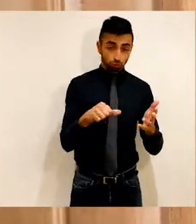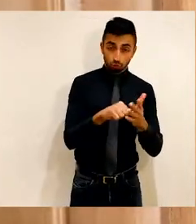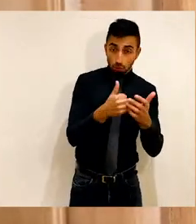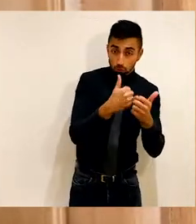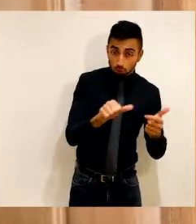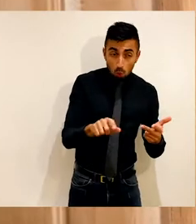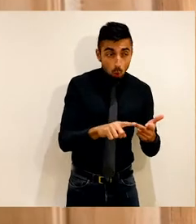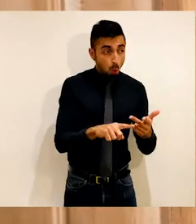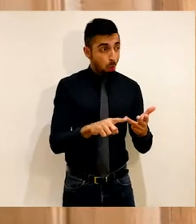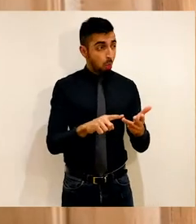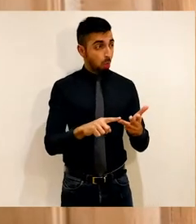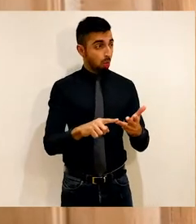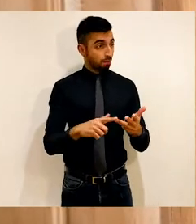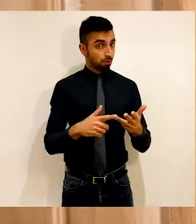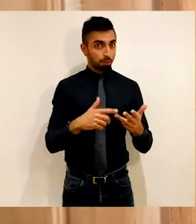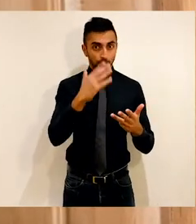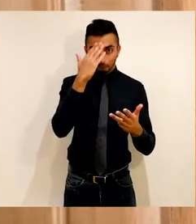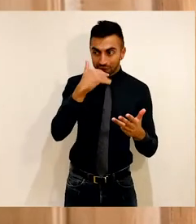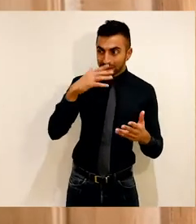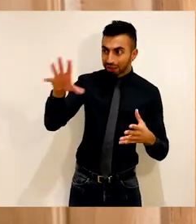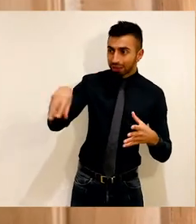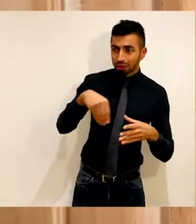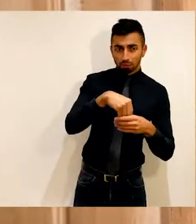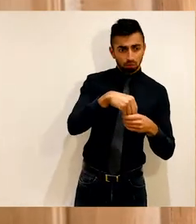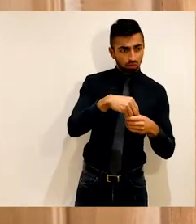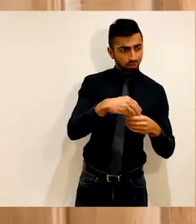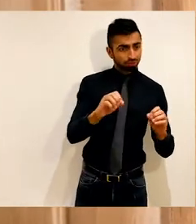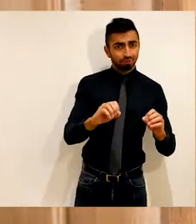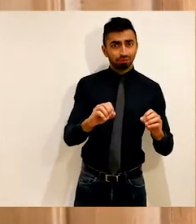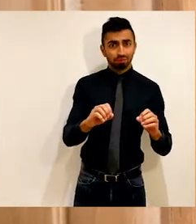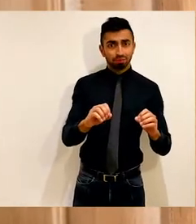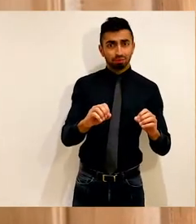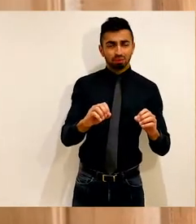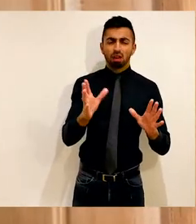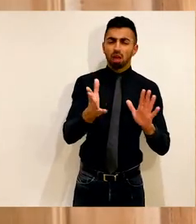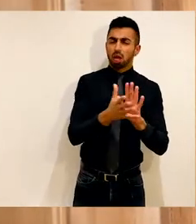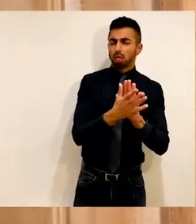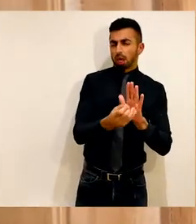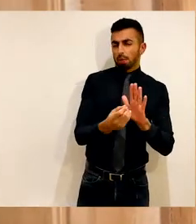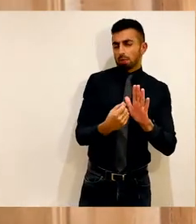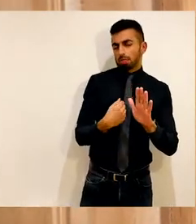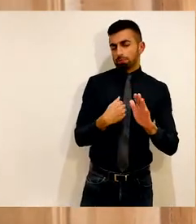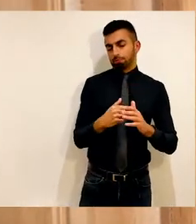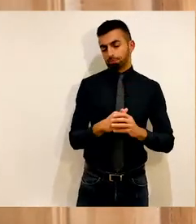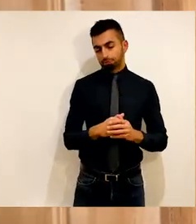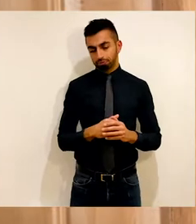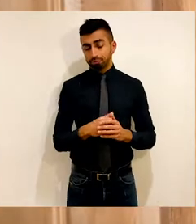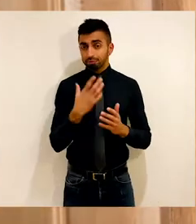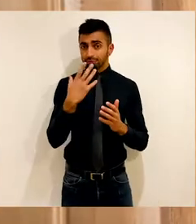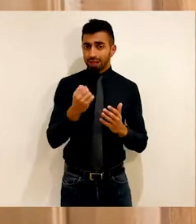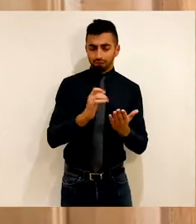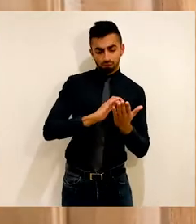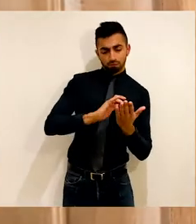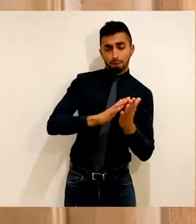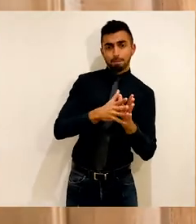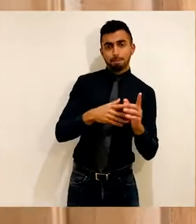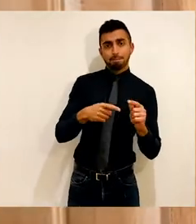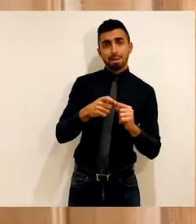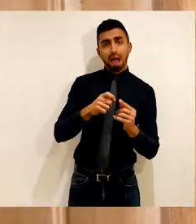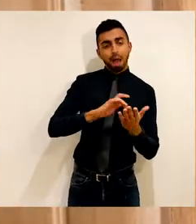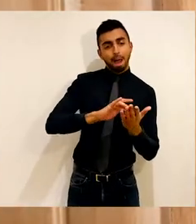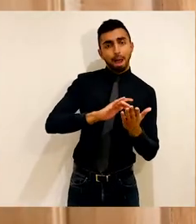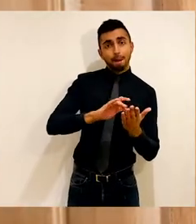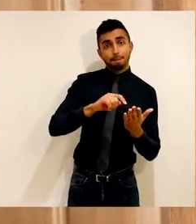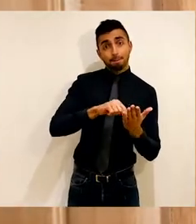problem solving, perspective, and people. I'll give you an example. There is a mapping software